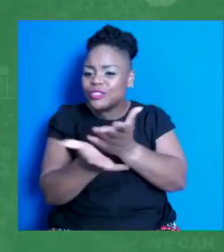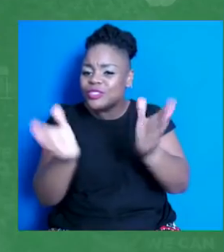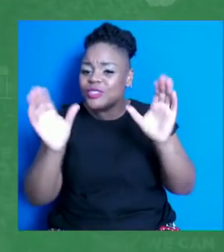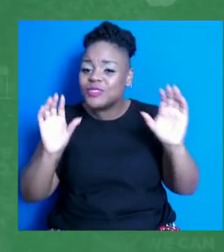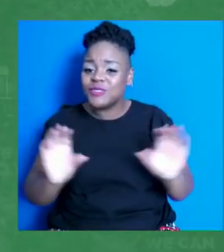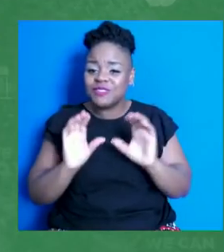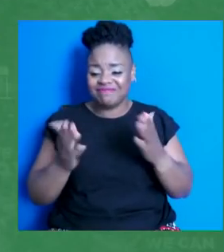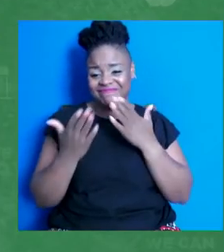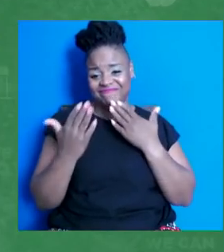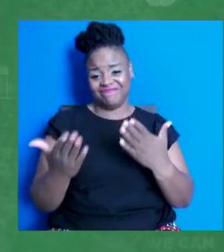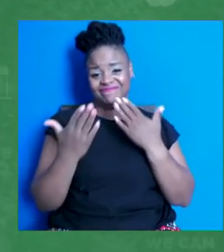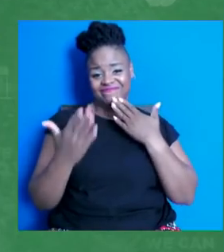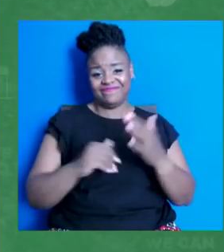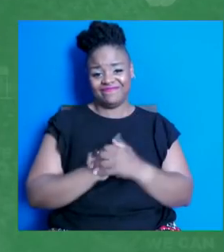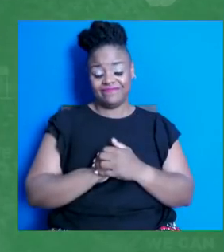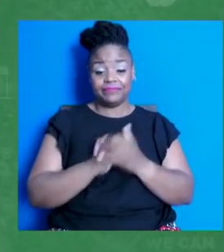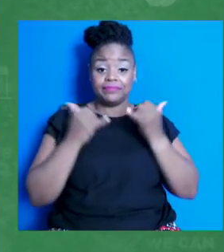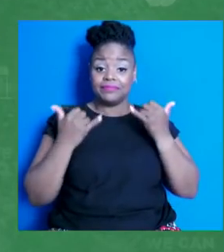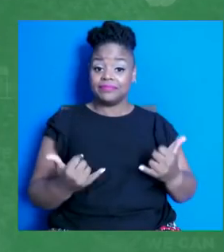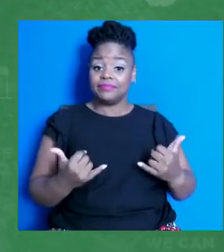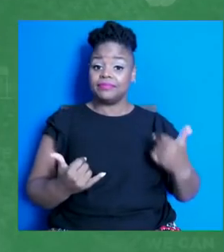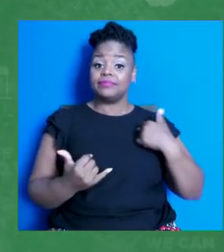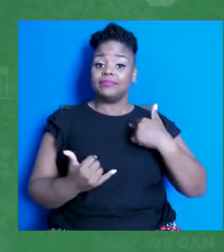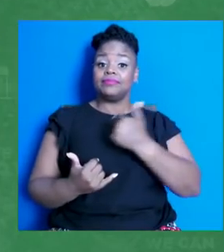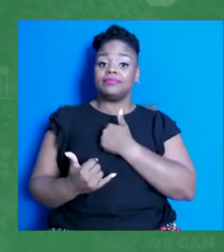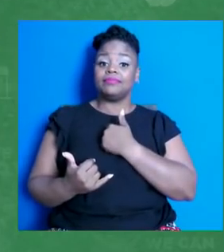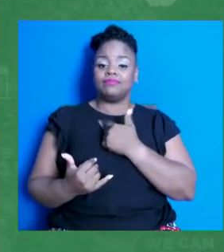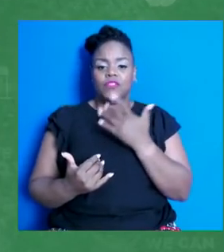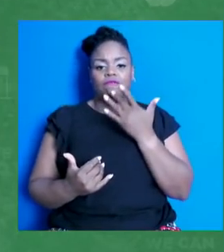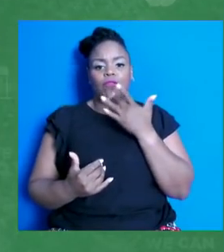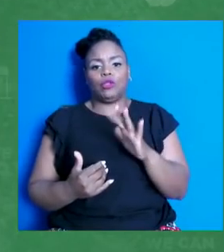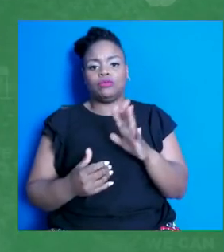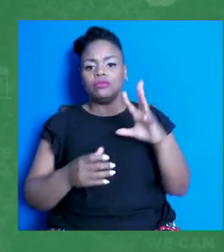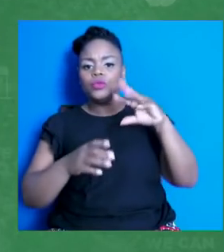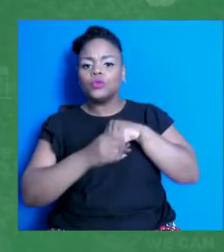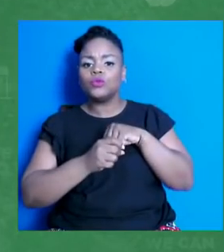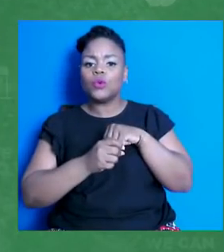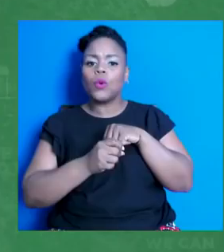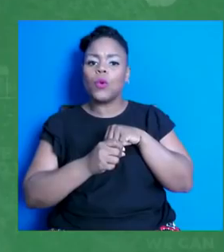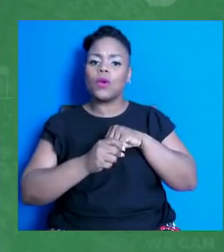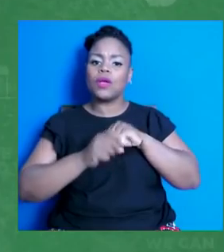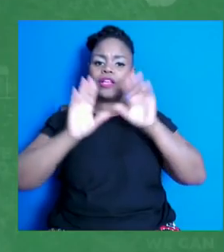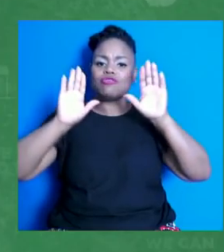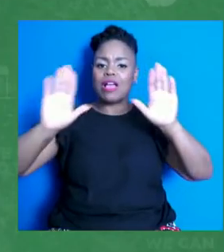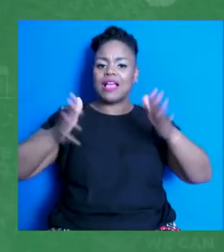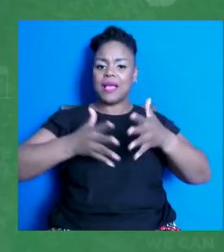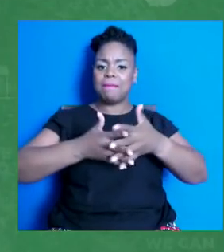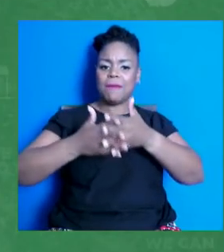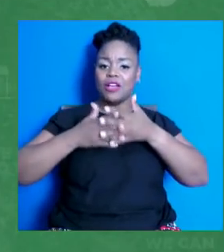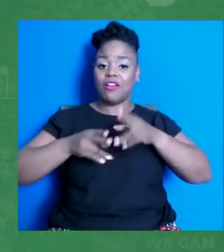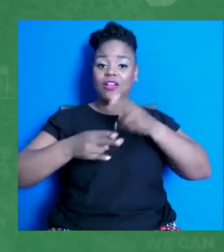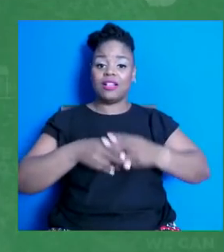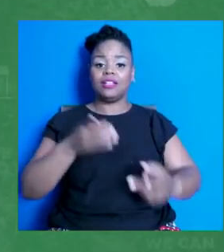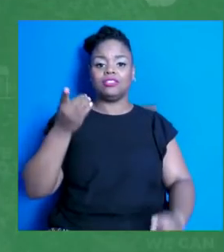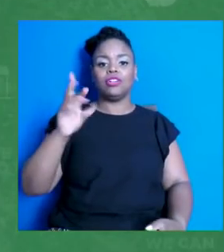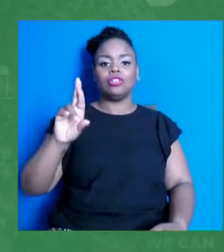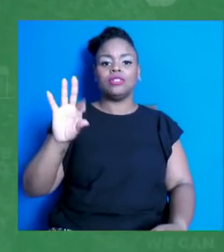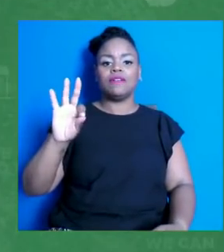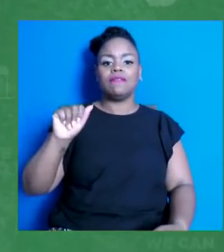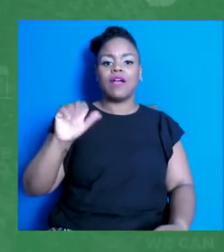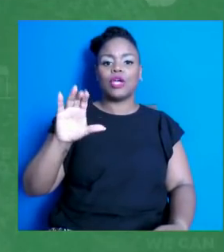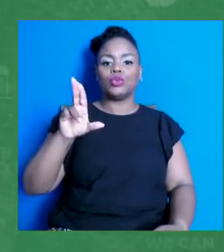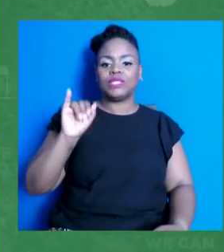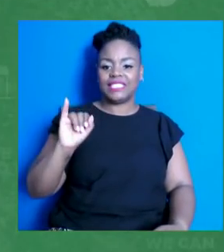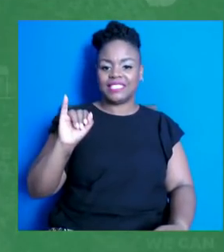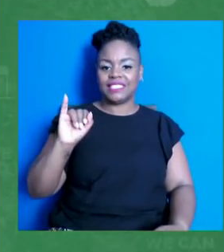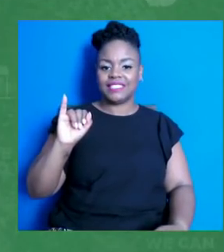joined by the great American Dr. Fauci. I'm going to turn the call over to him for an update and some inspiration.